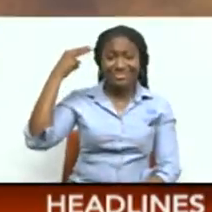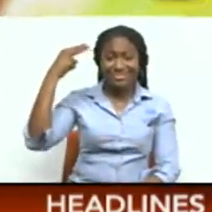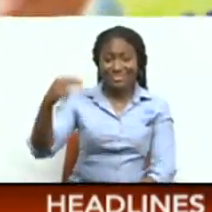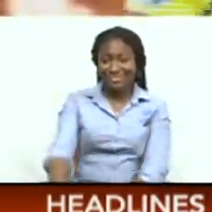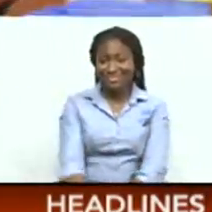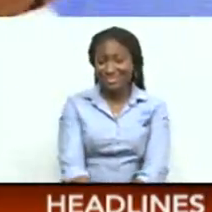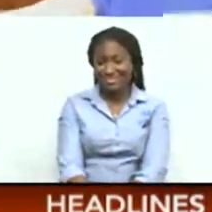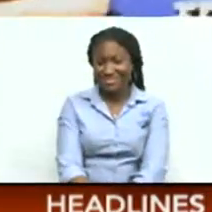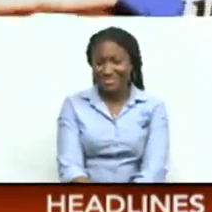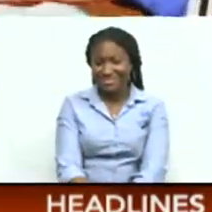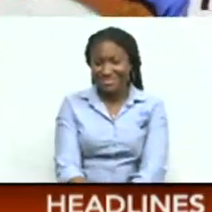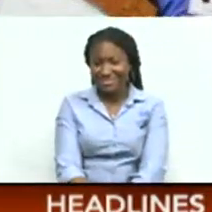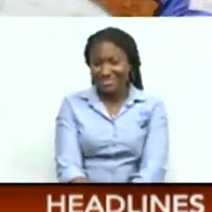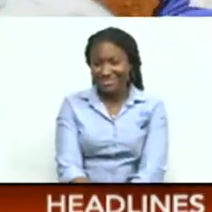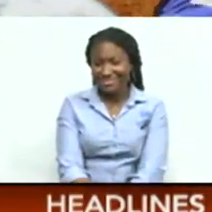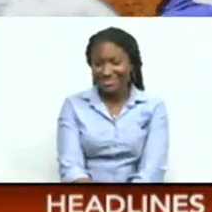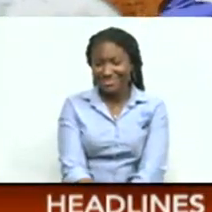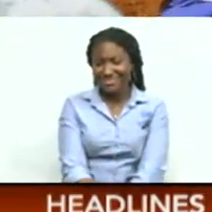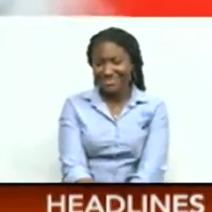High